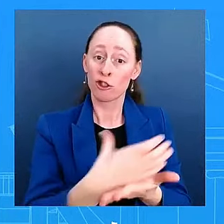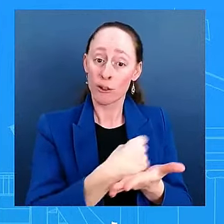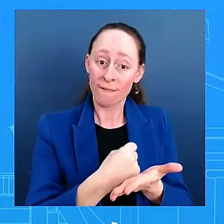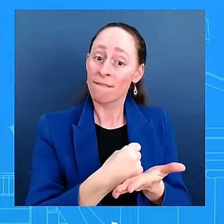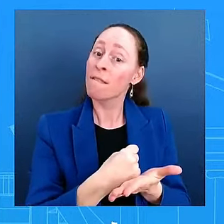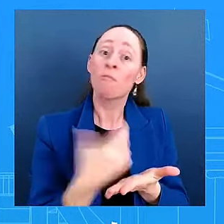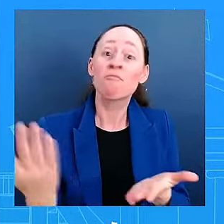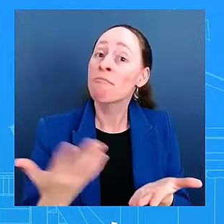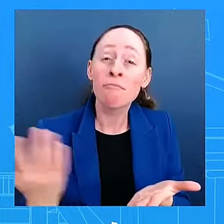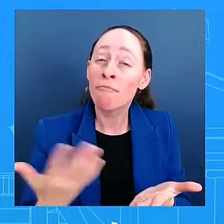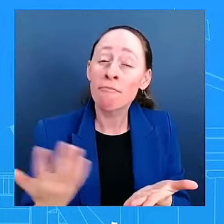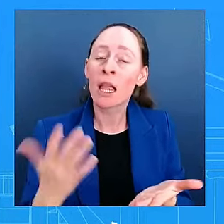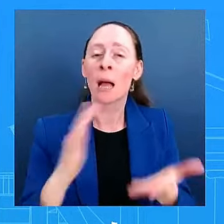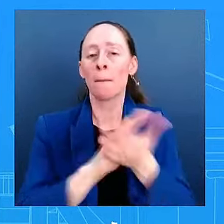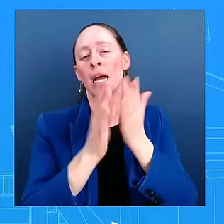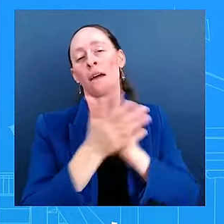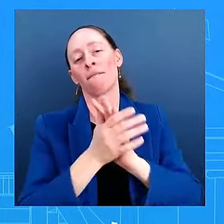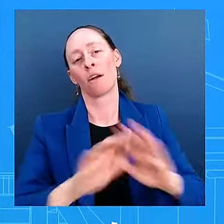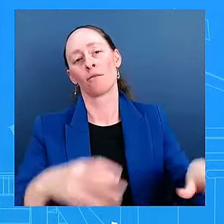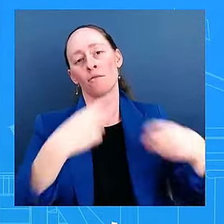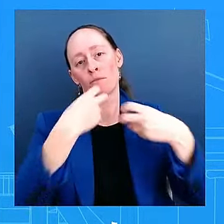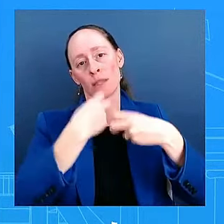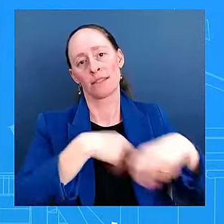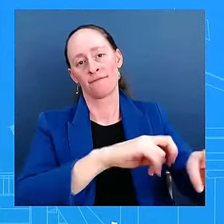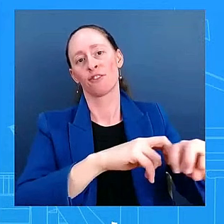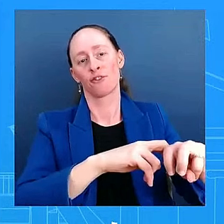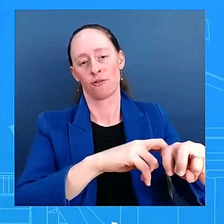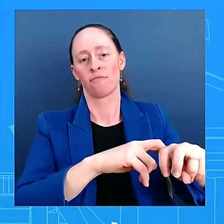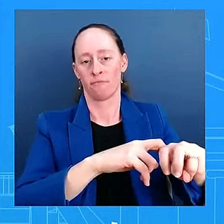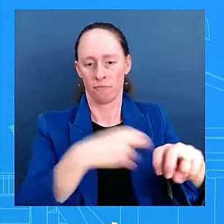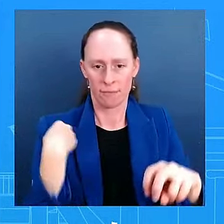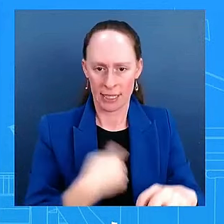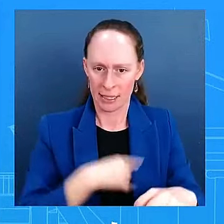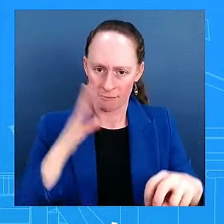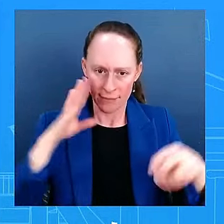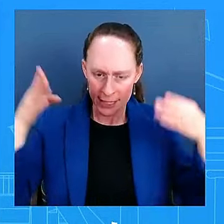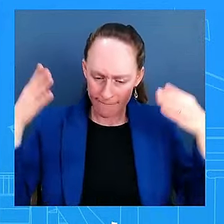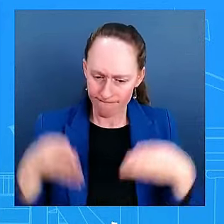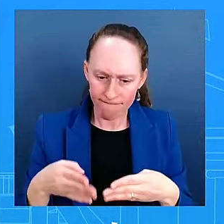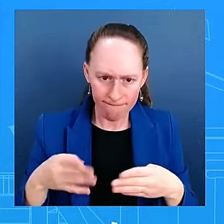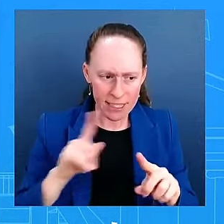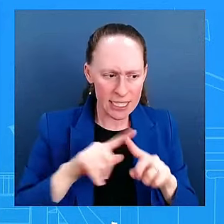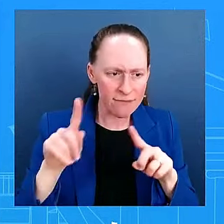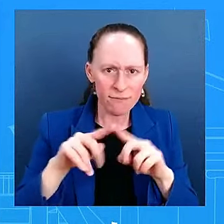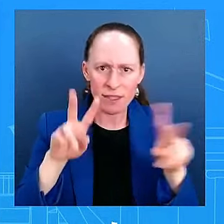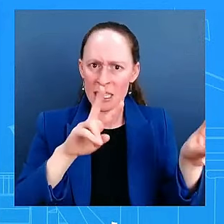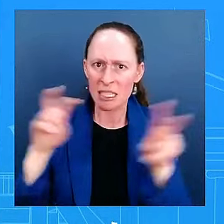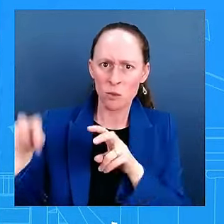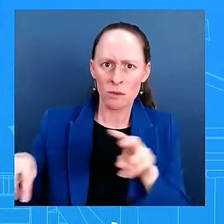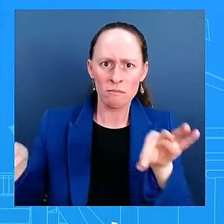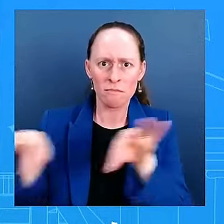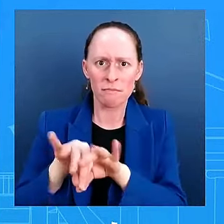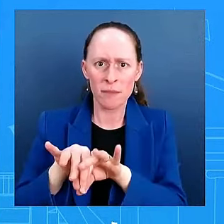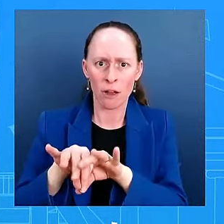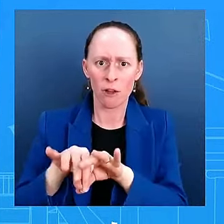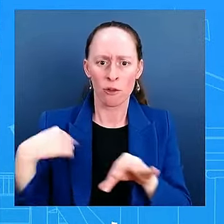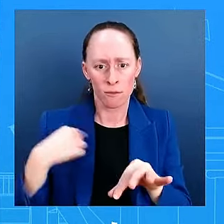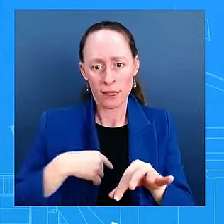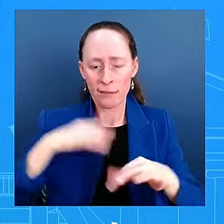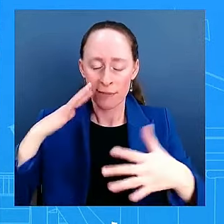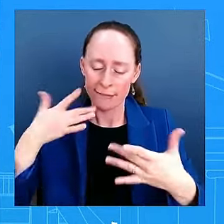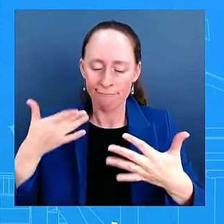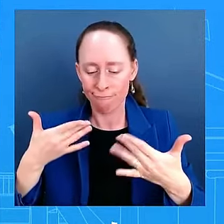focus on issues that matter. We believe that matter to the American people next 74 days. So it sounds like his assessment hasn't changed.